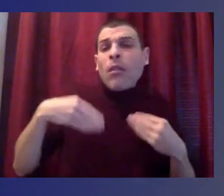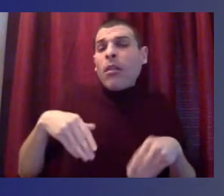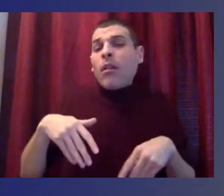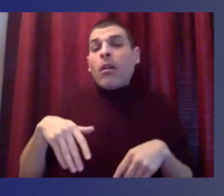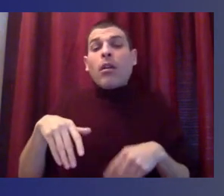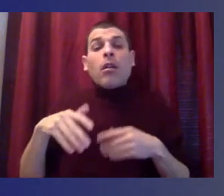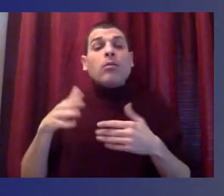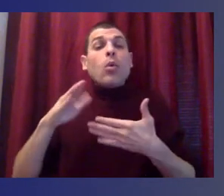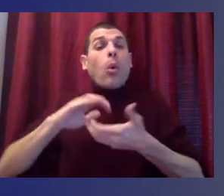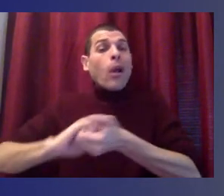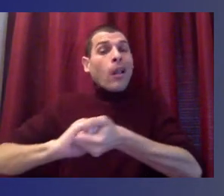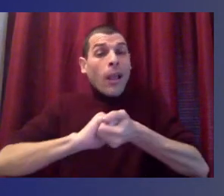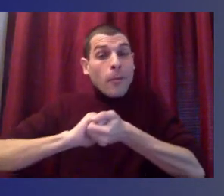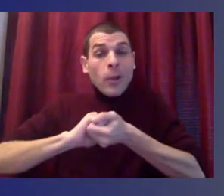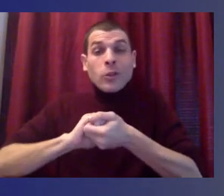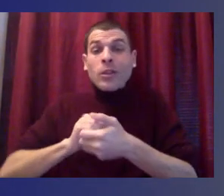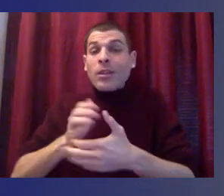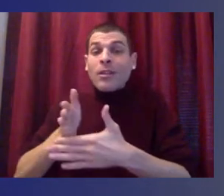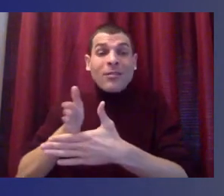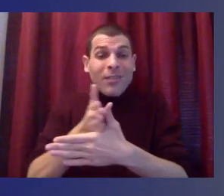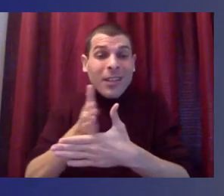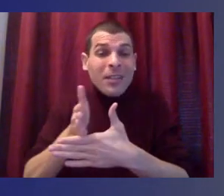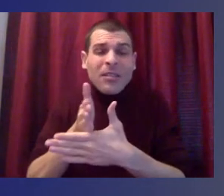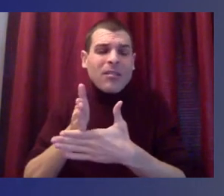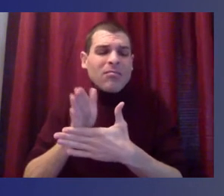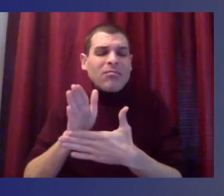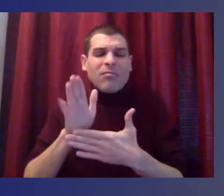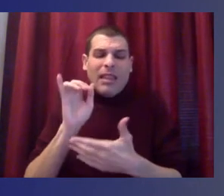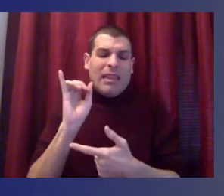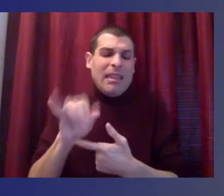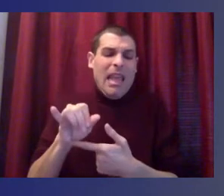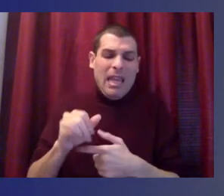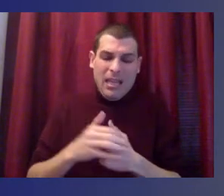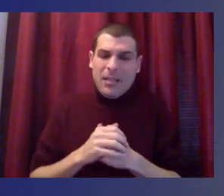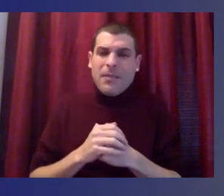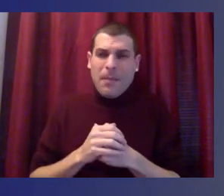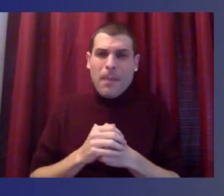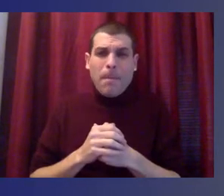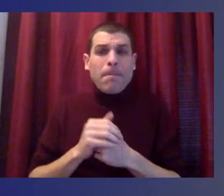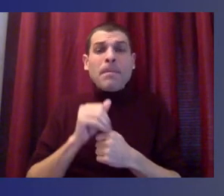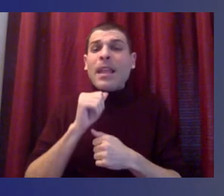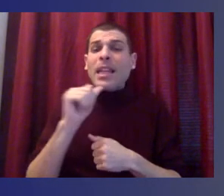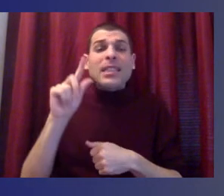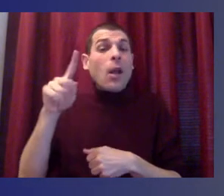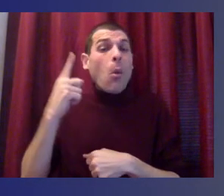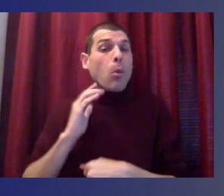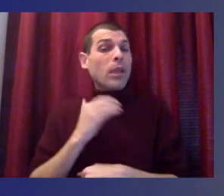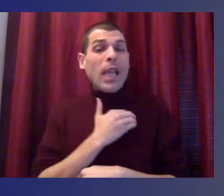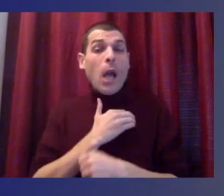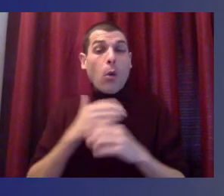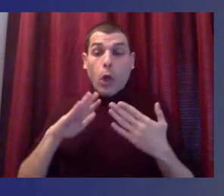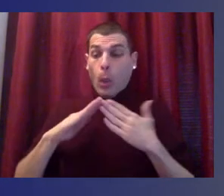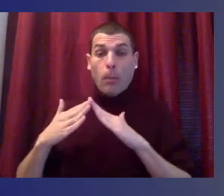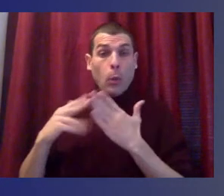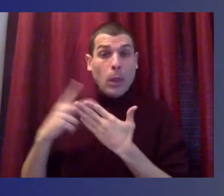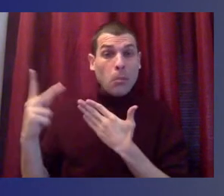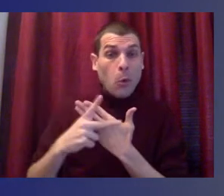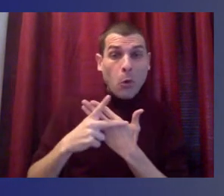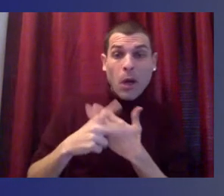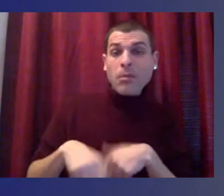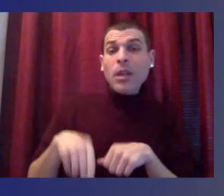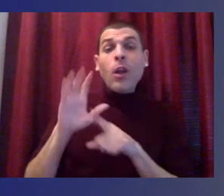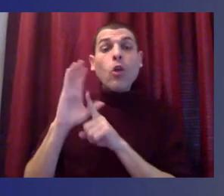and partnership is another bright spot, you know, and it's not just our community-based organizations, our culturally-specific partners,